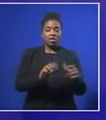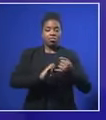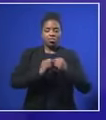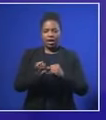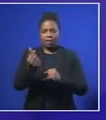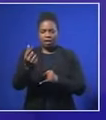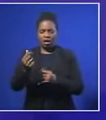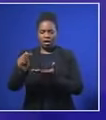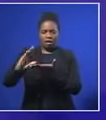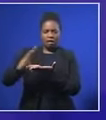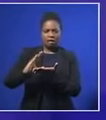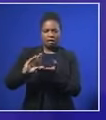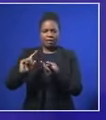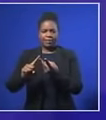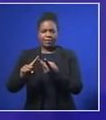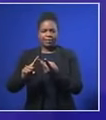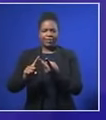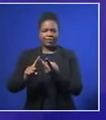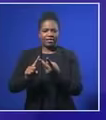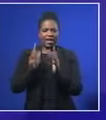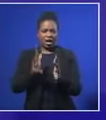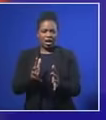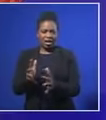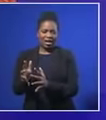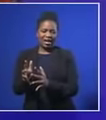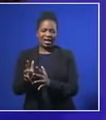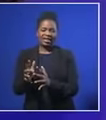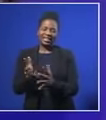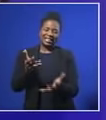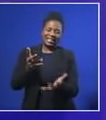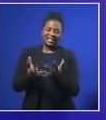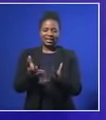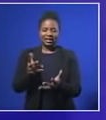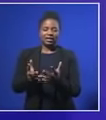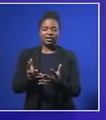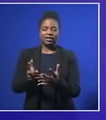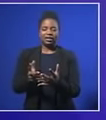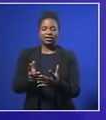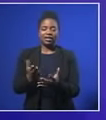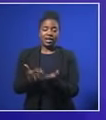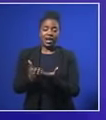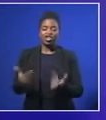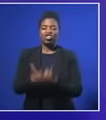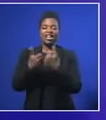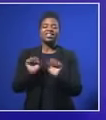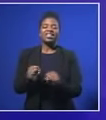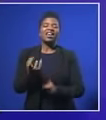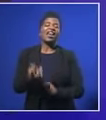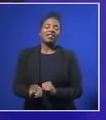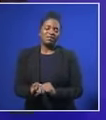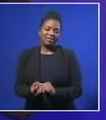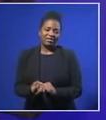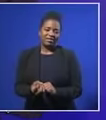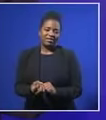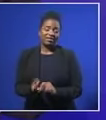right patron and you're going to get slotted, and then